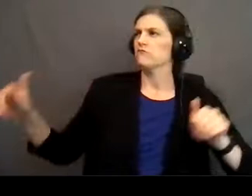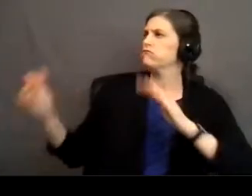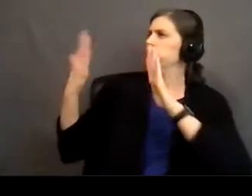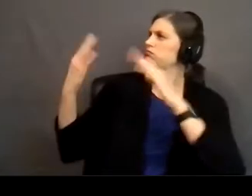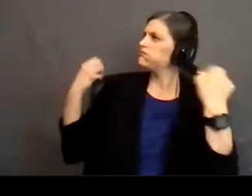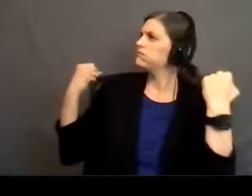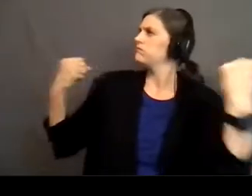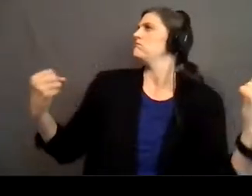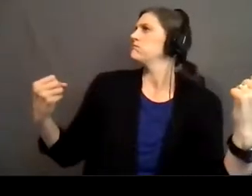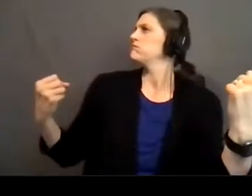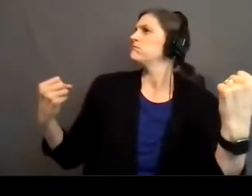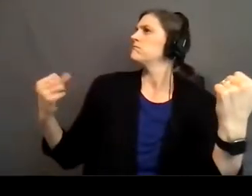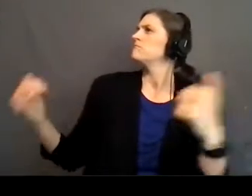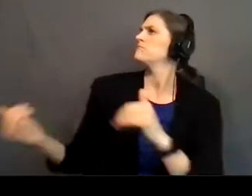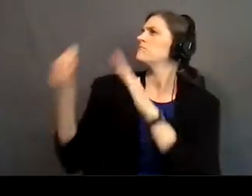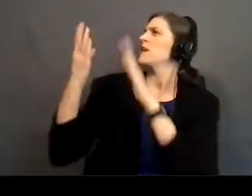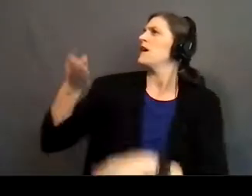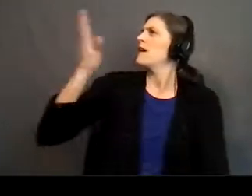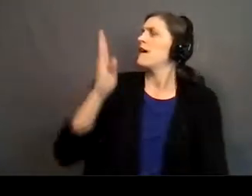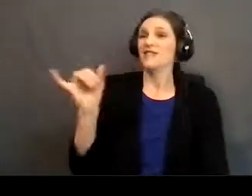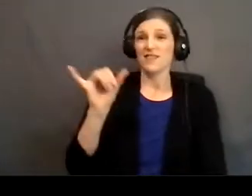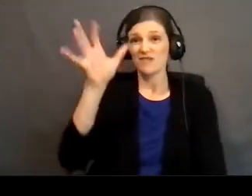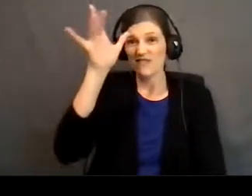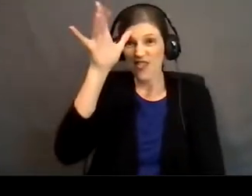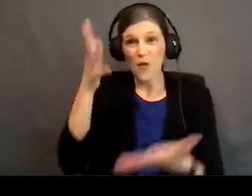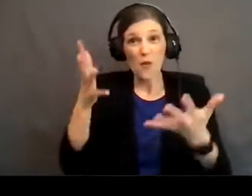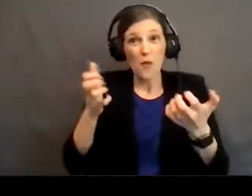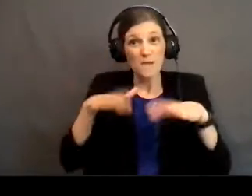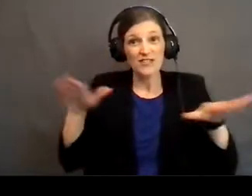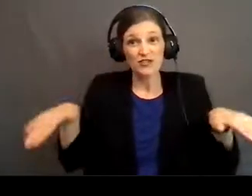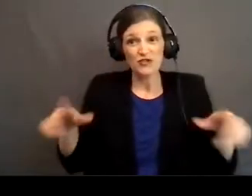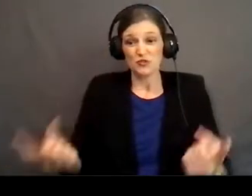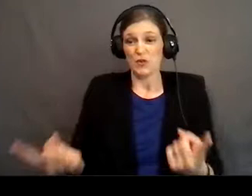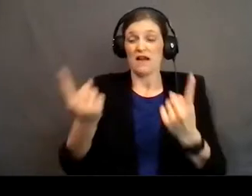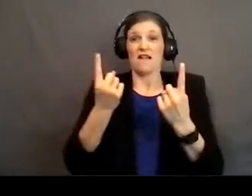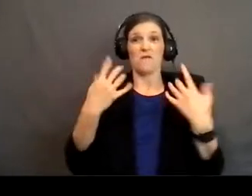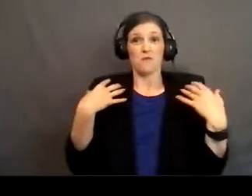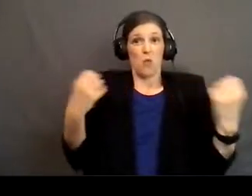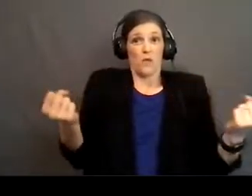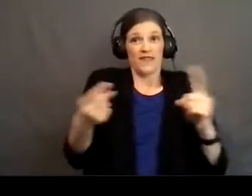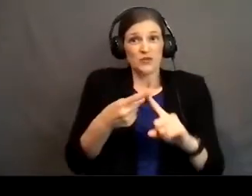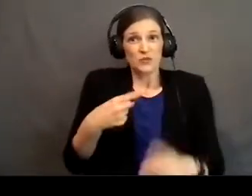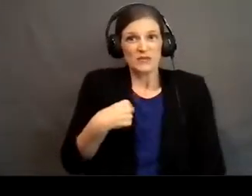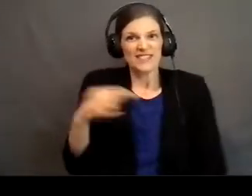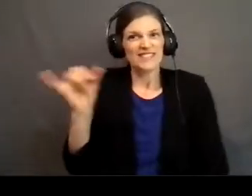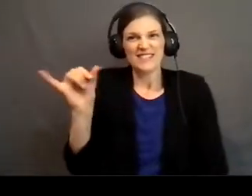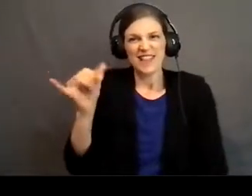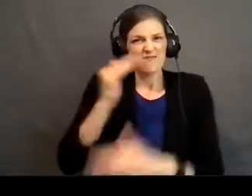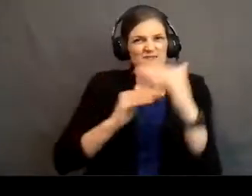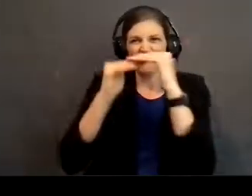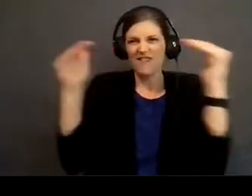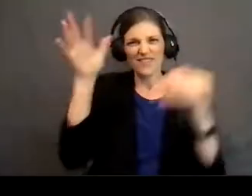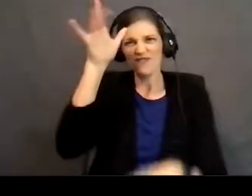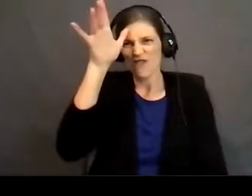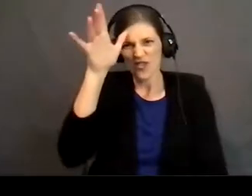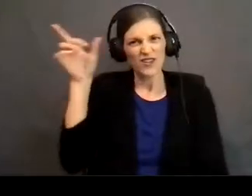before our God. Just like, as a father, I want my children to come boldly into my presence. Our Heavenly Father wants us to